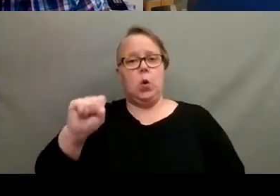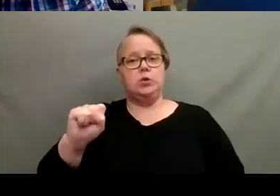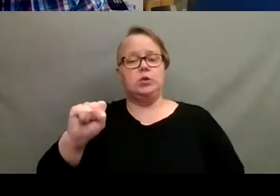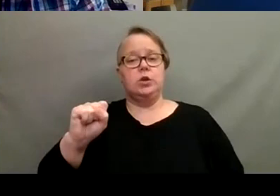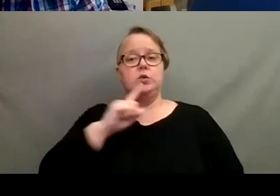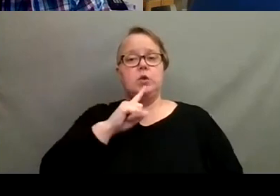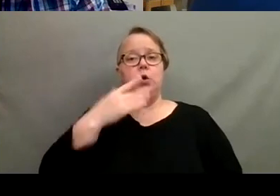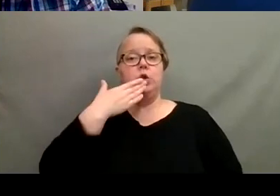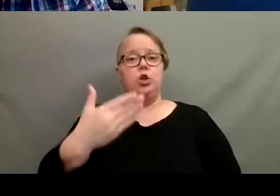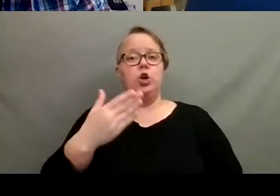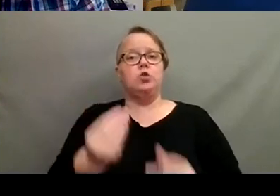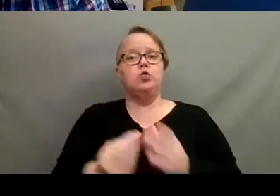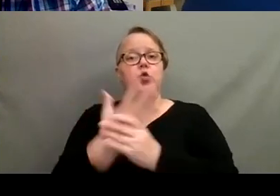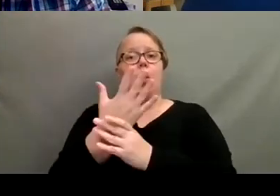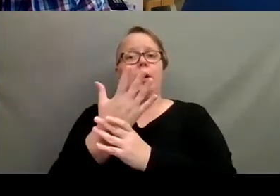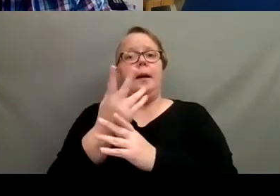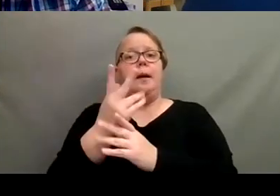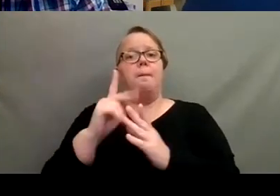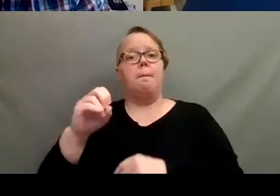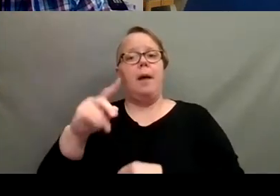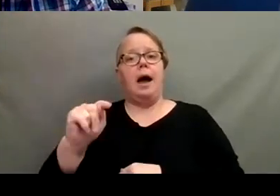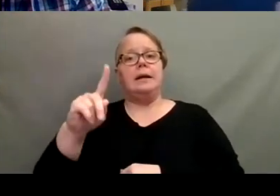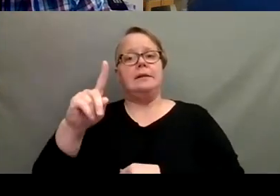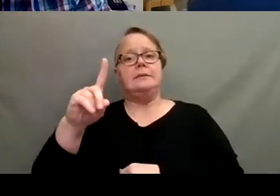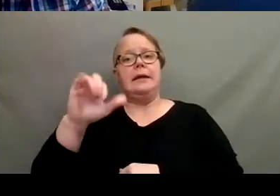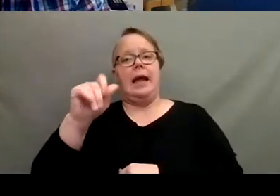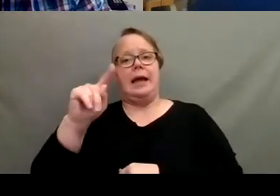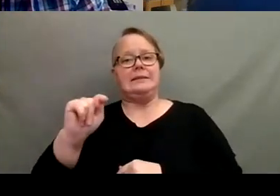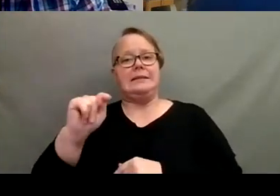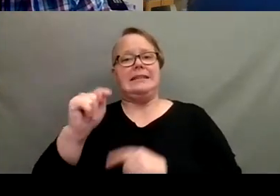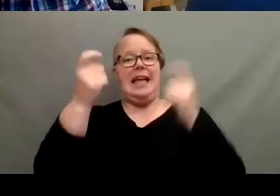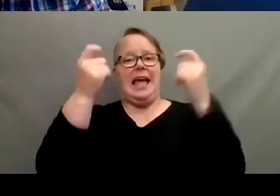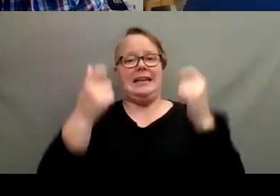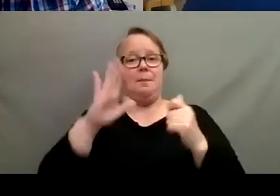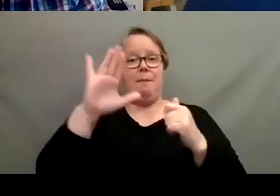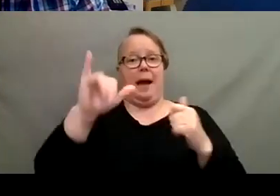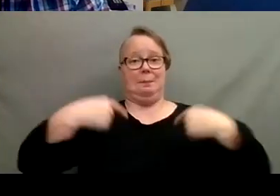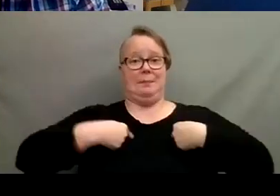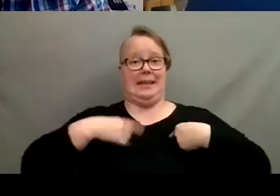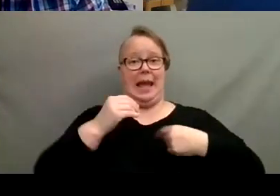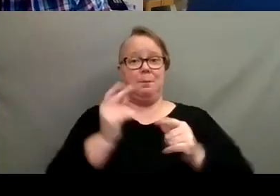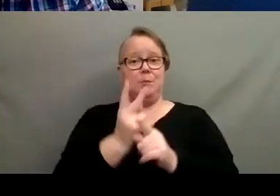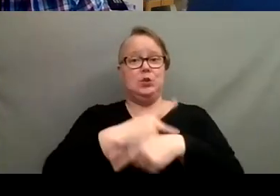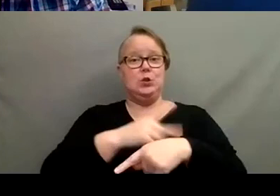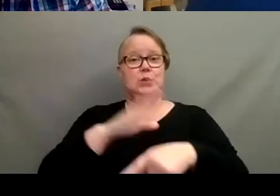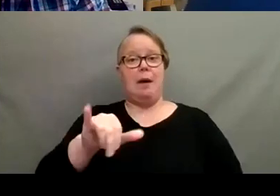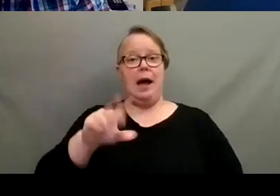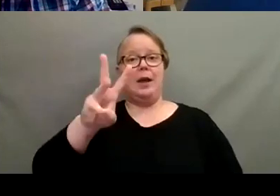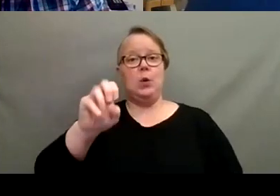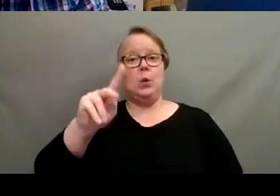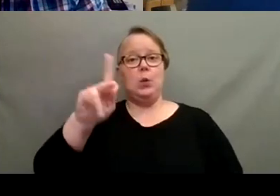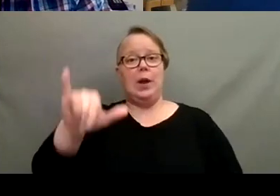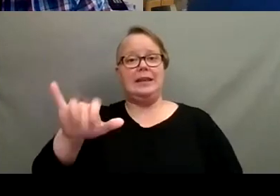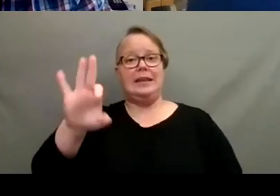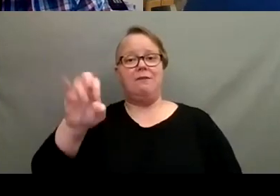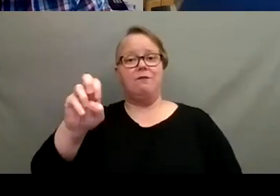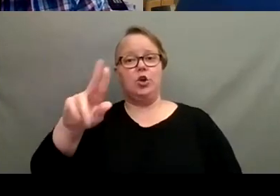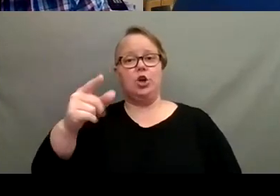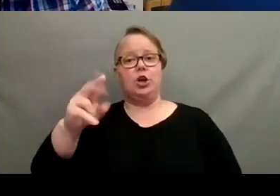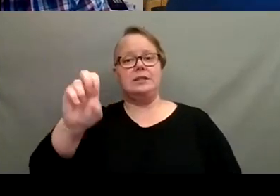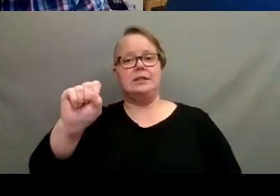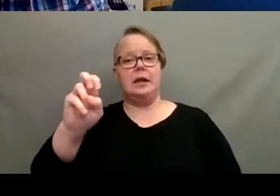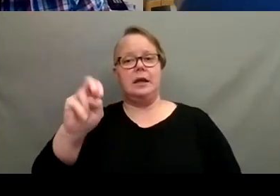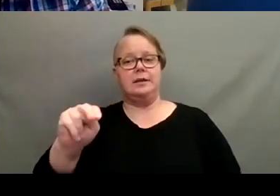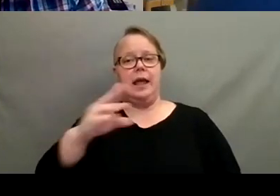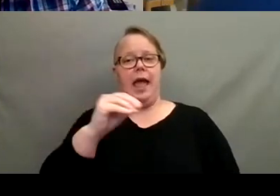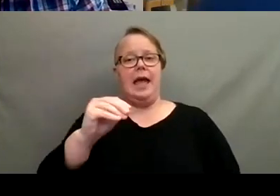is produced by Wendy Ferguson and is edited by me, Chris Enroth. As always, our co-hosts that are with us